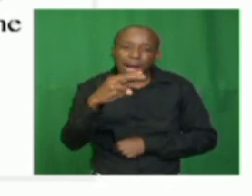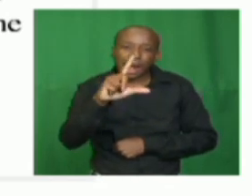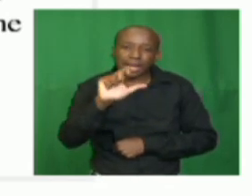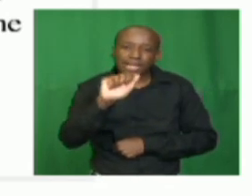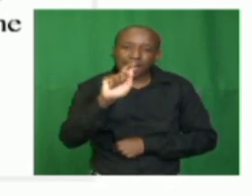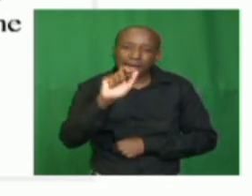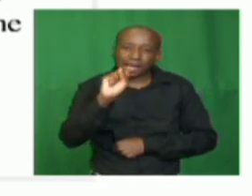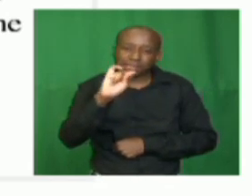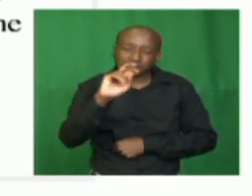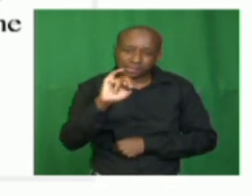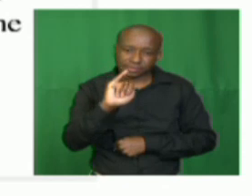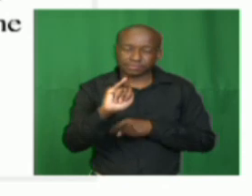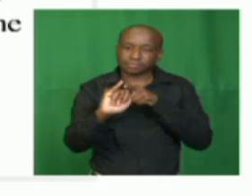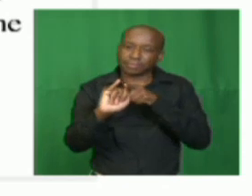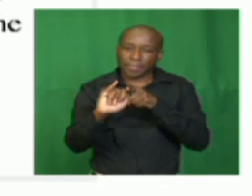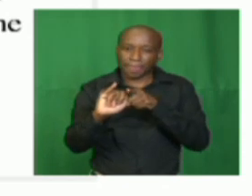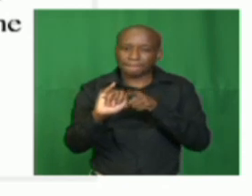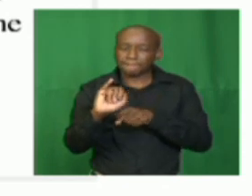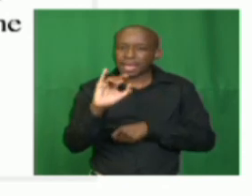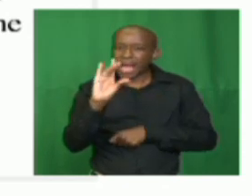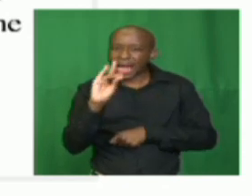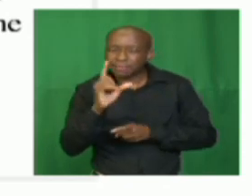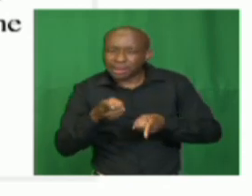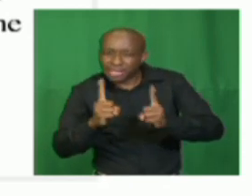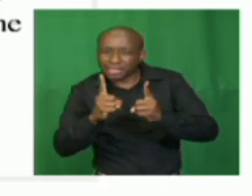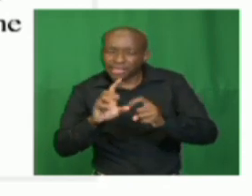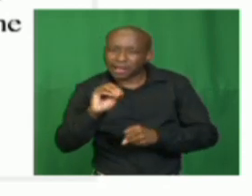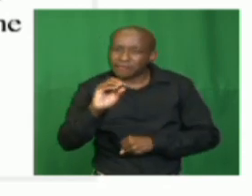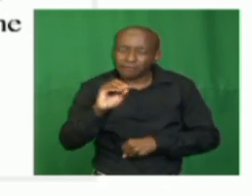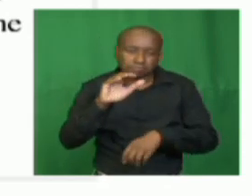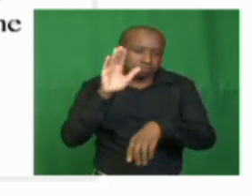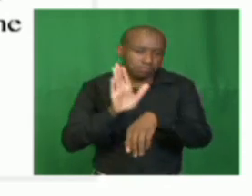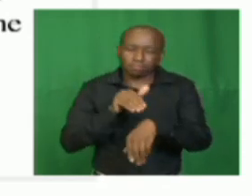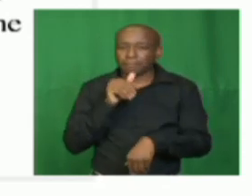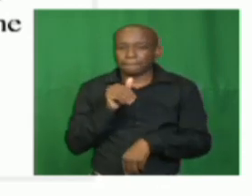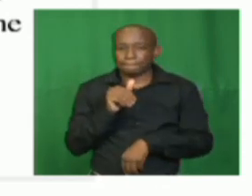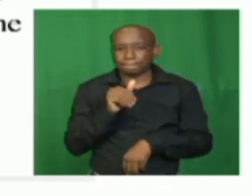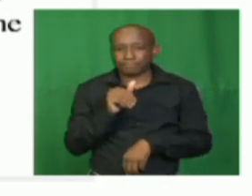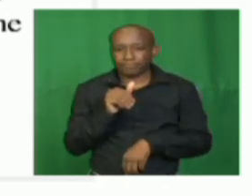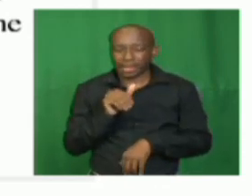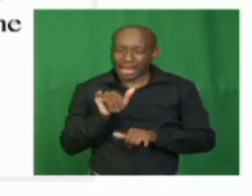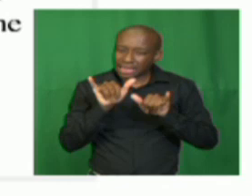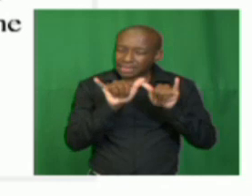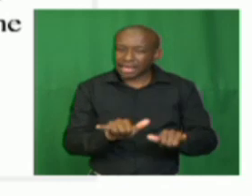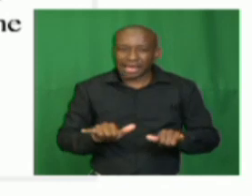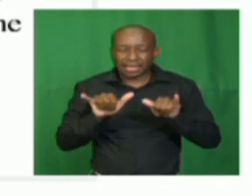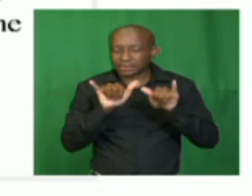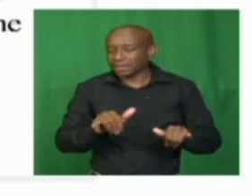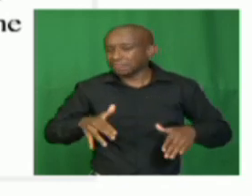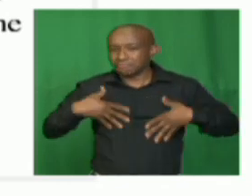There were no dangerous animals, and they lived happily